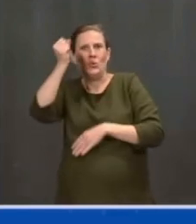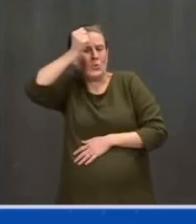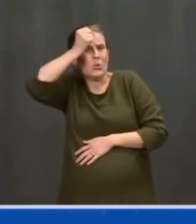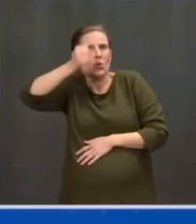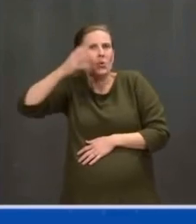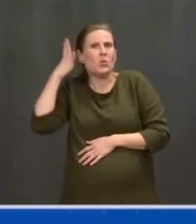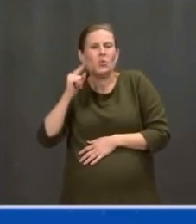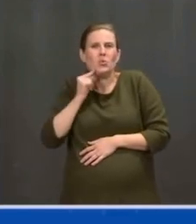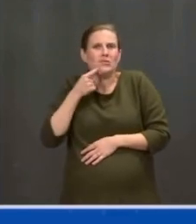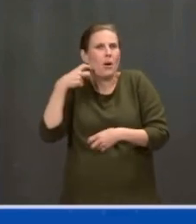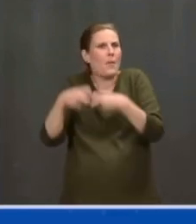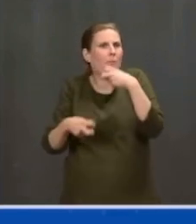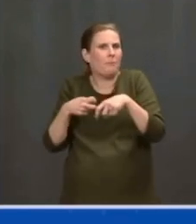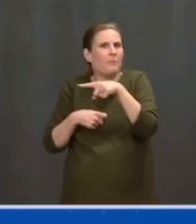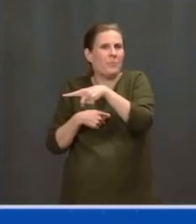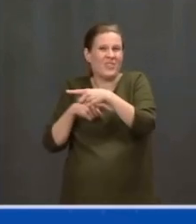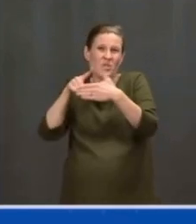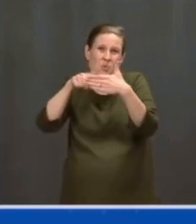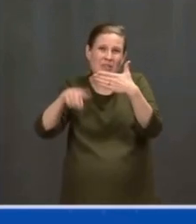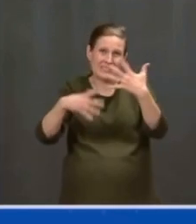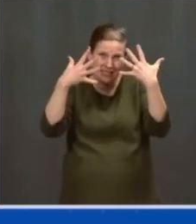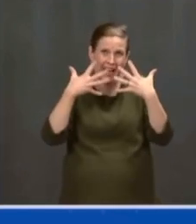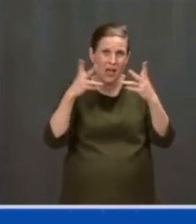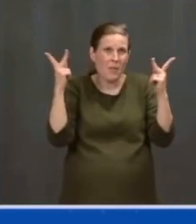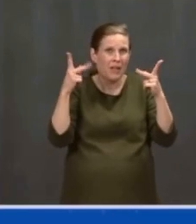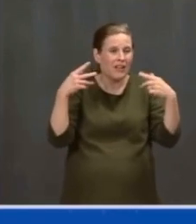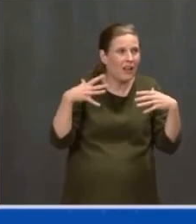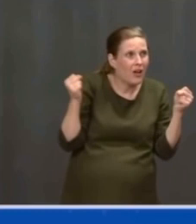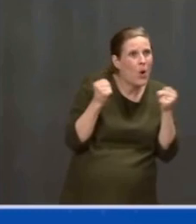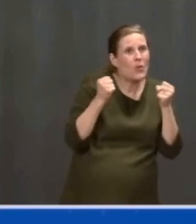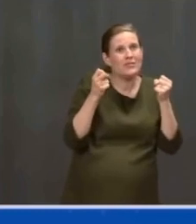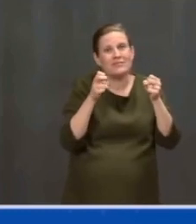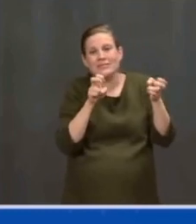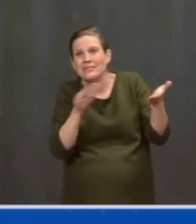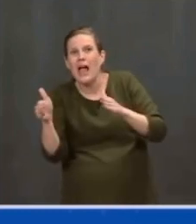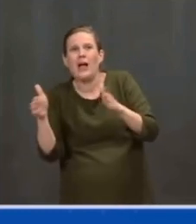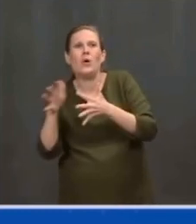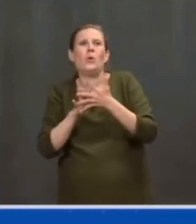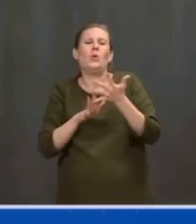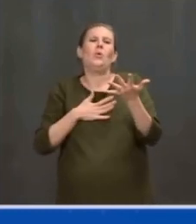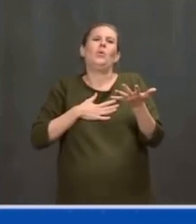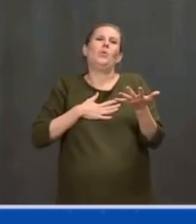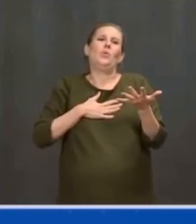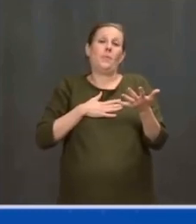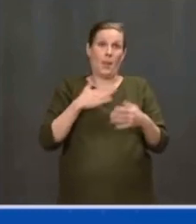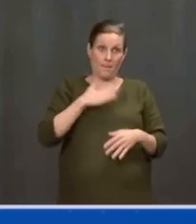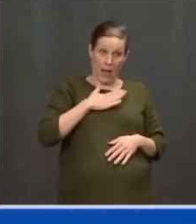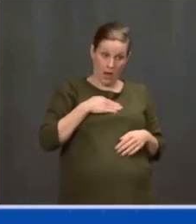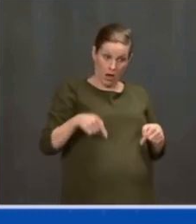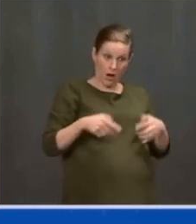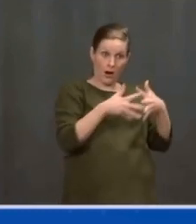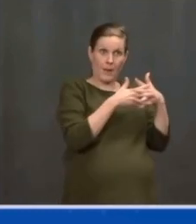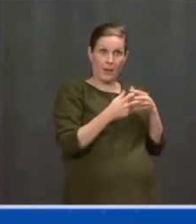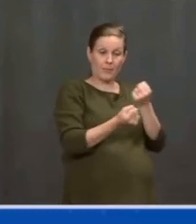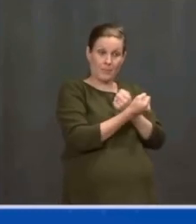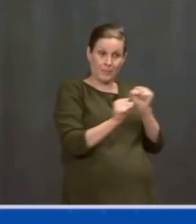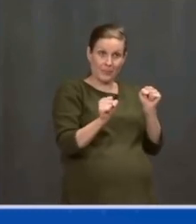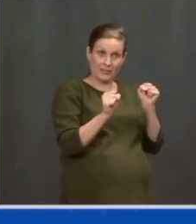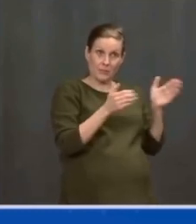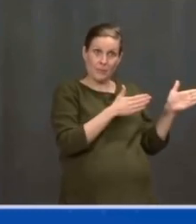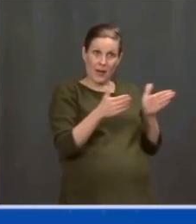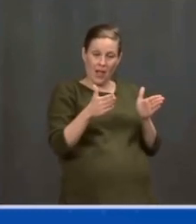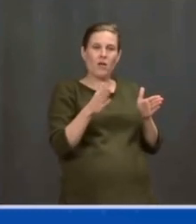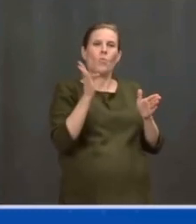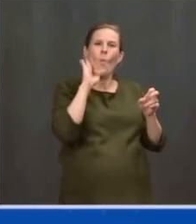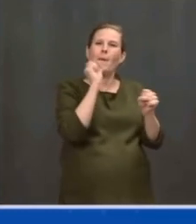results. My American Jobs Plan will put hundreds of thousands of people to work, hundreds of thousands of people to work, line